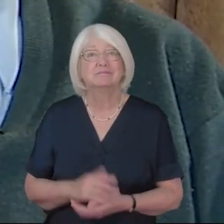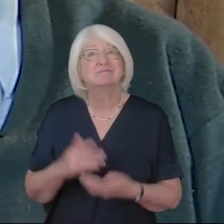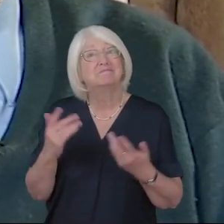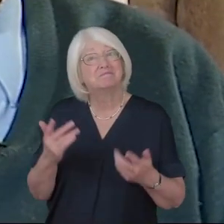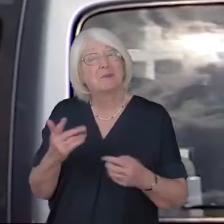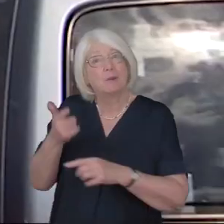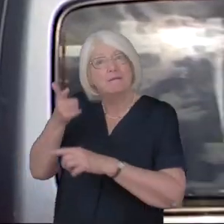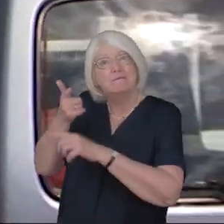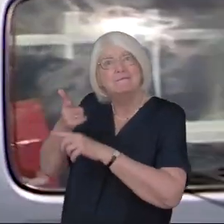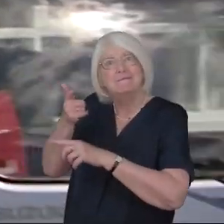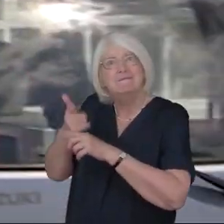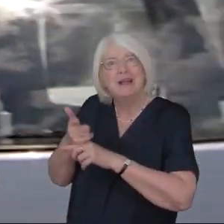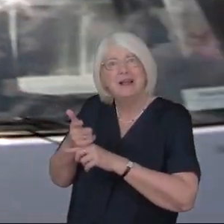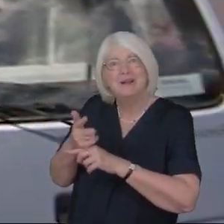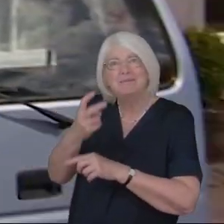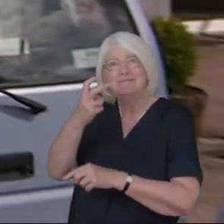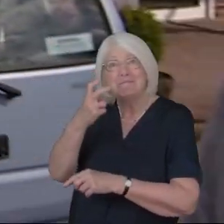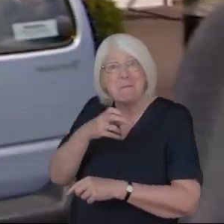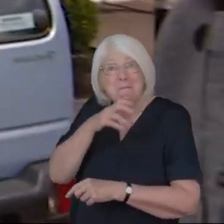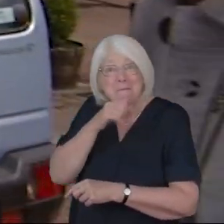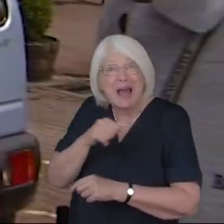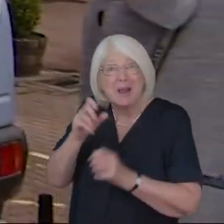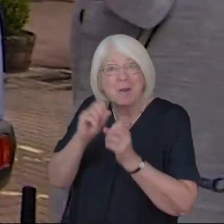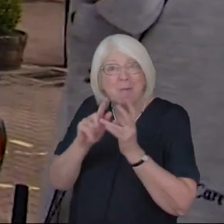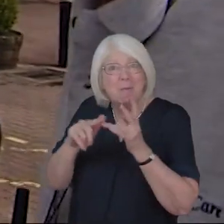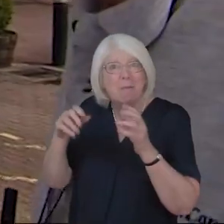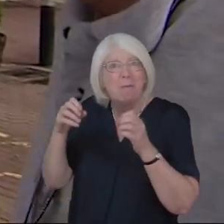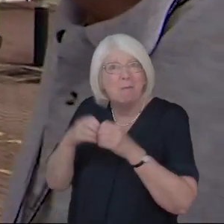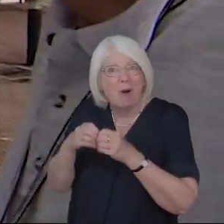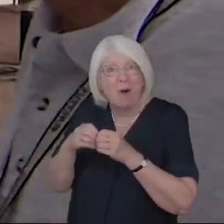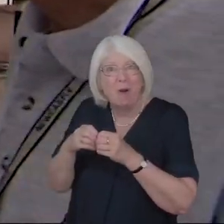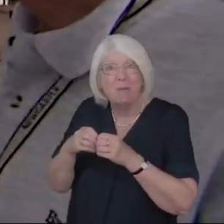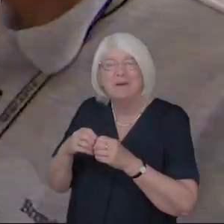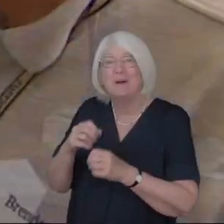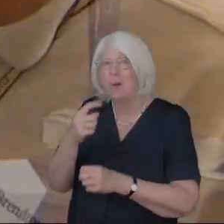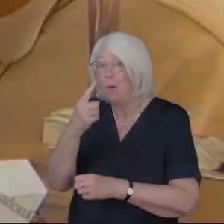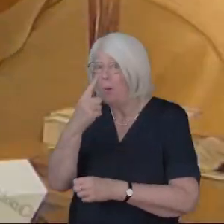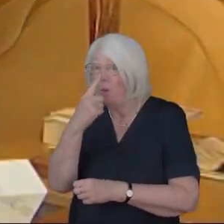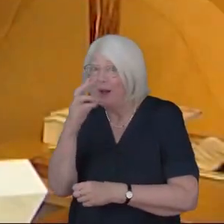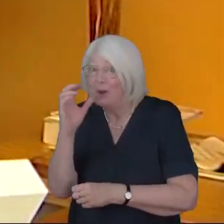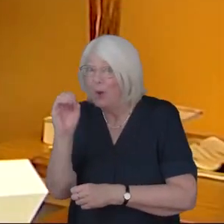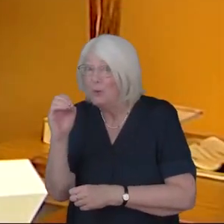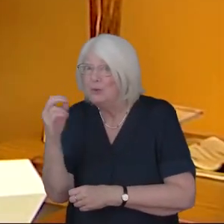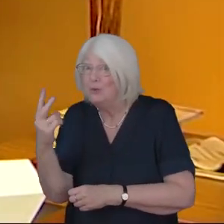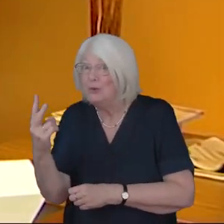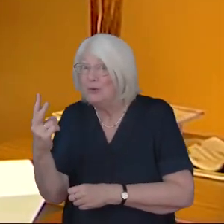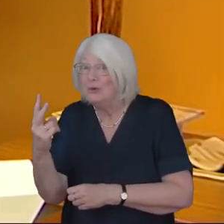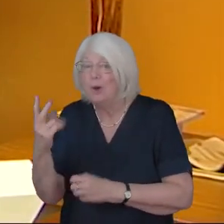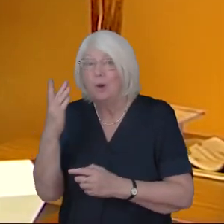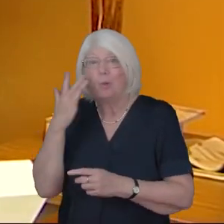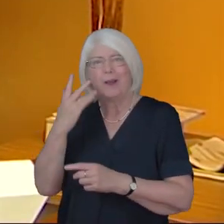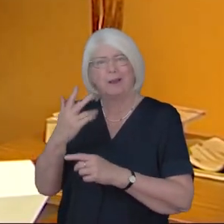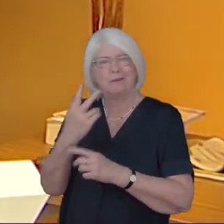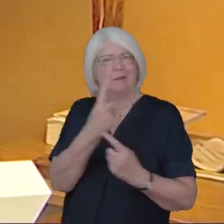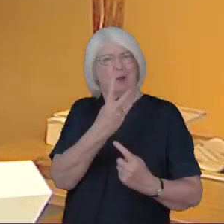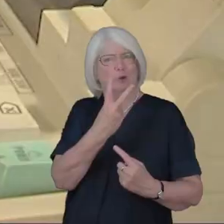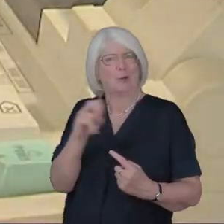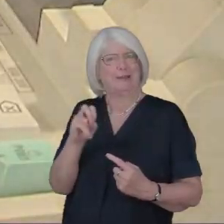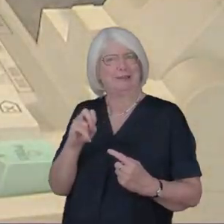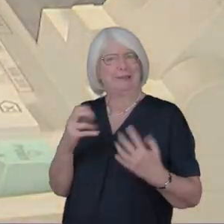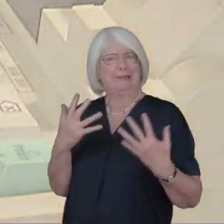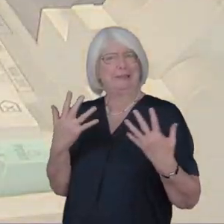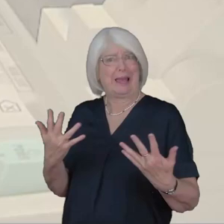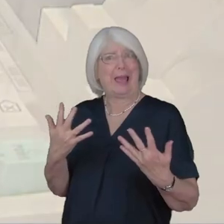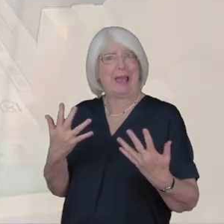Bob Waiten near his flat in the grounds of Brendan Care nursing home in Alton in 2010 little did we know that he would